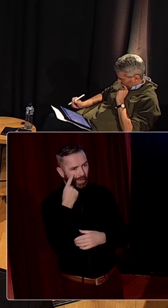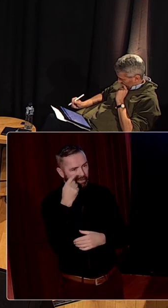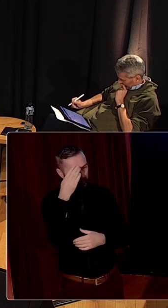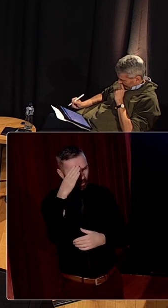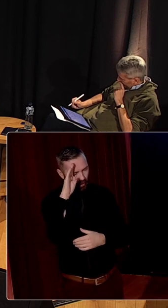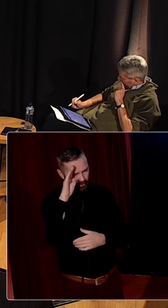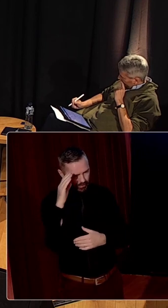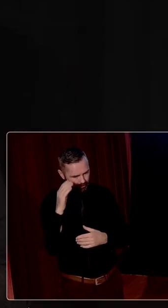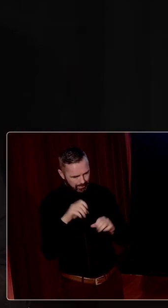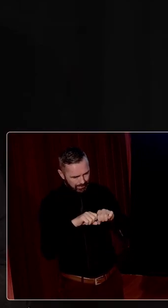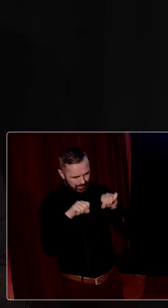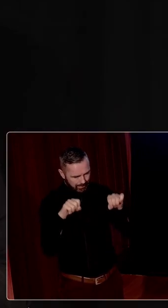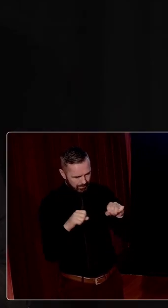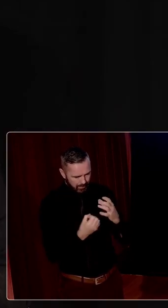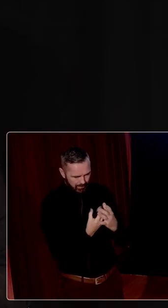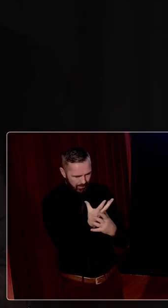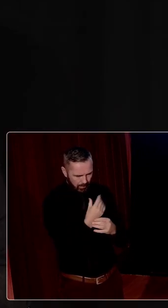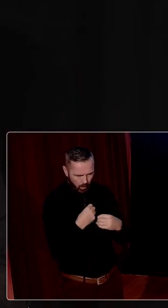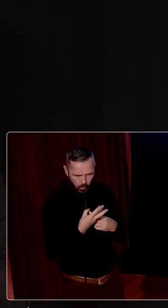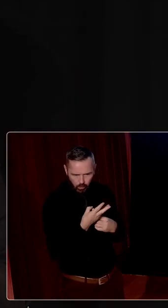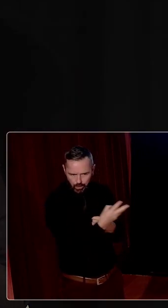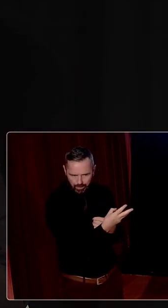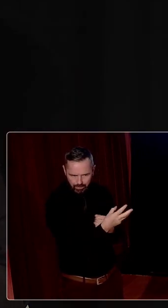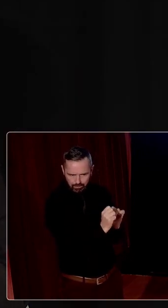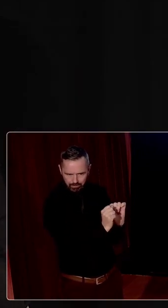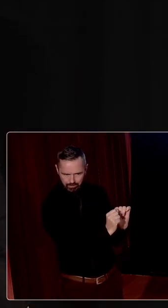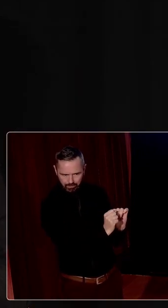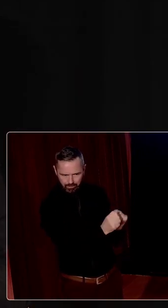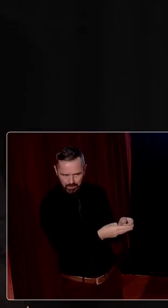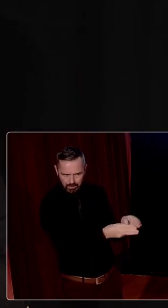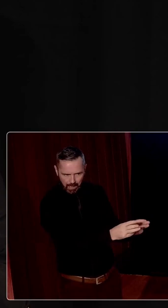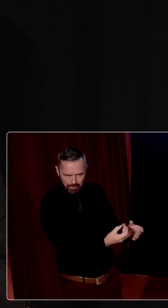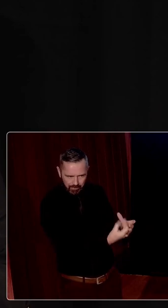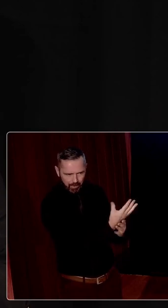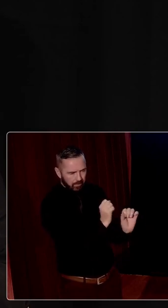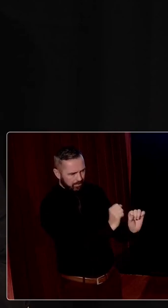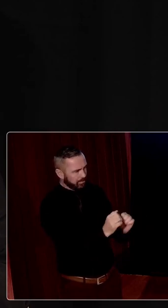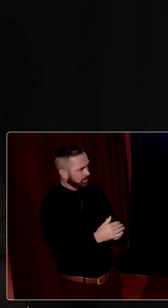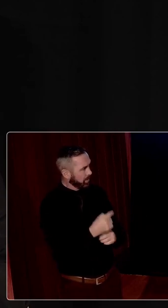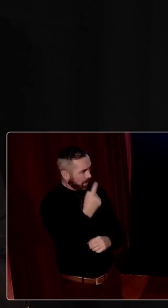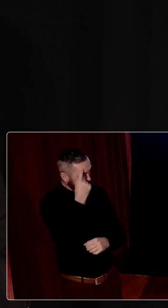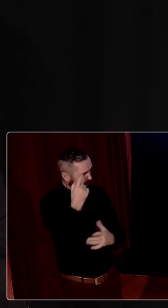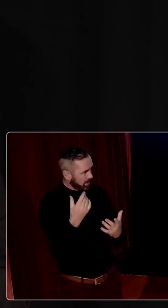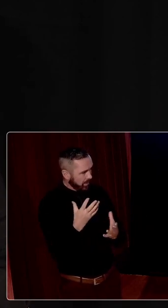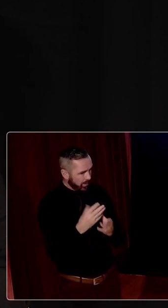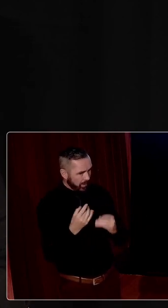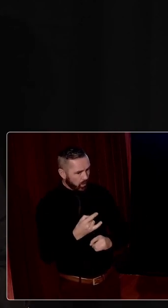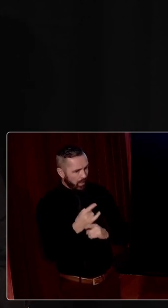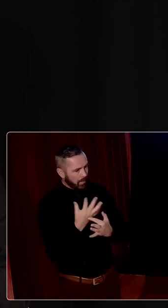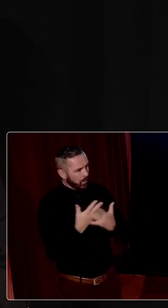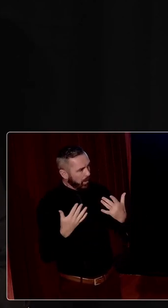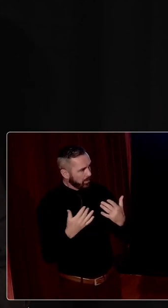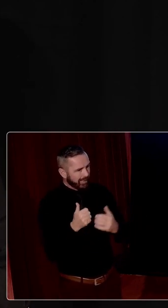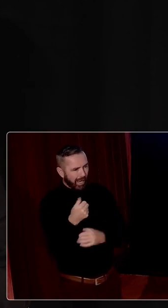Irish one has kind of grown its own way of doing things. So I, I, I think the things maybe things which have helped